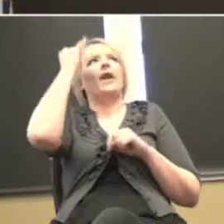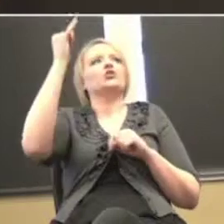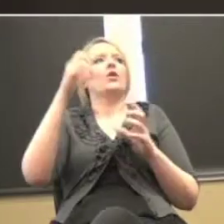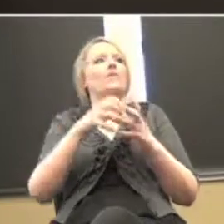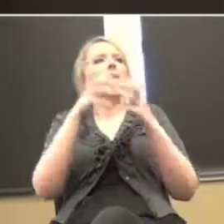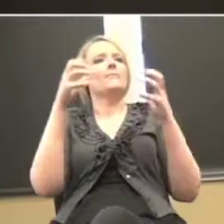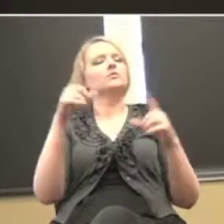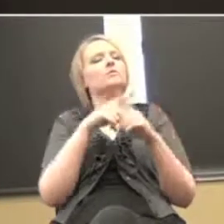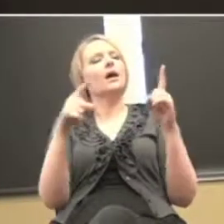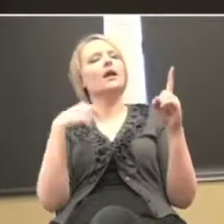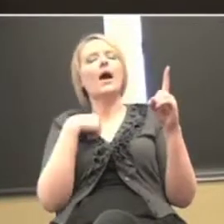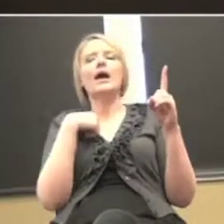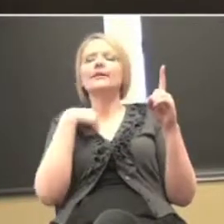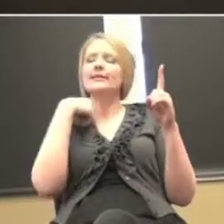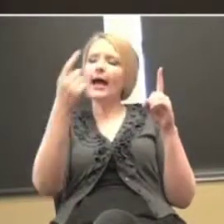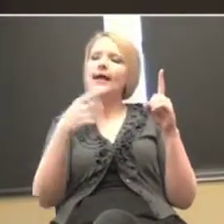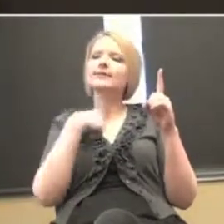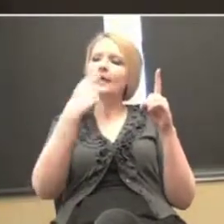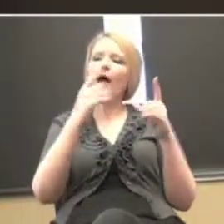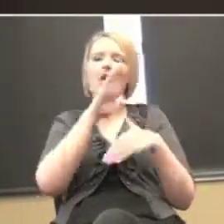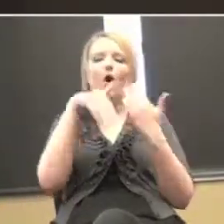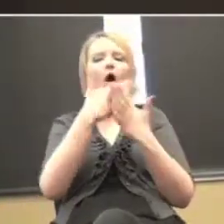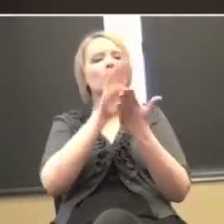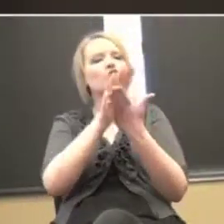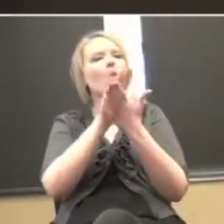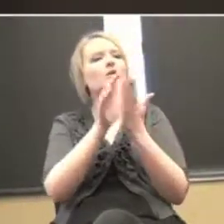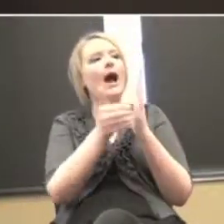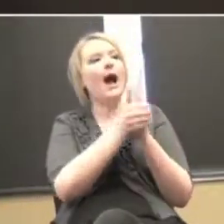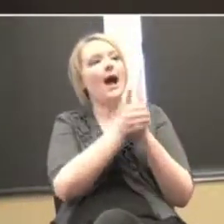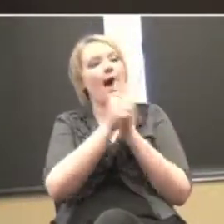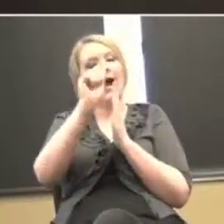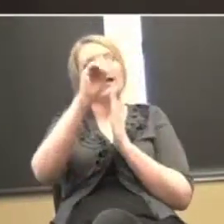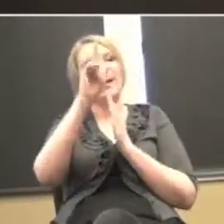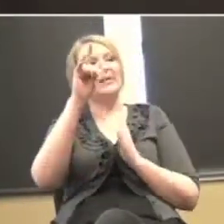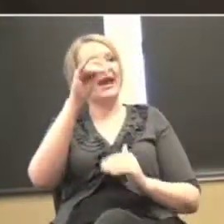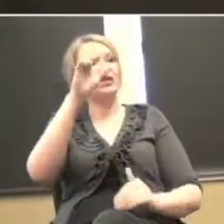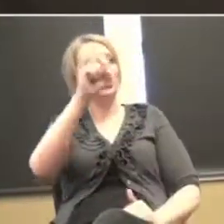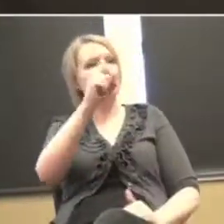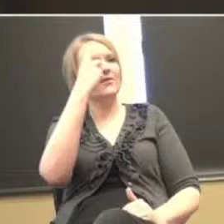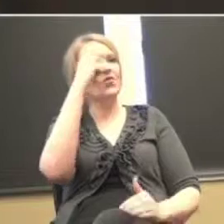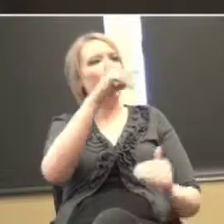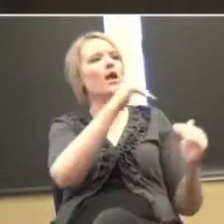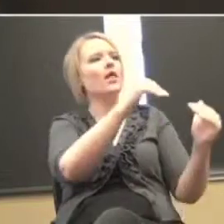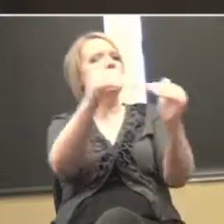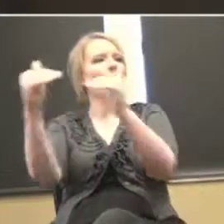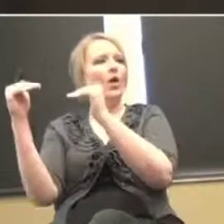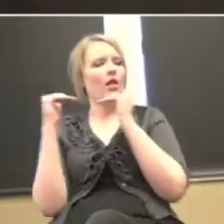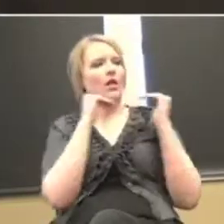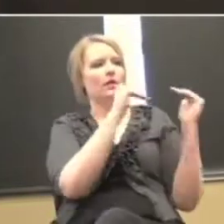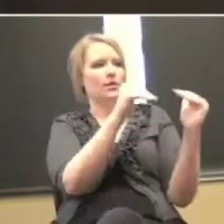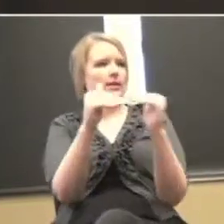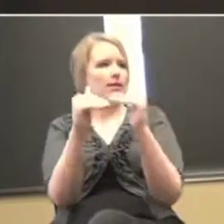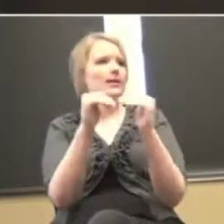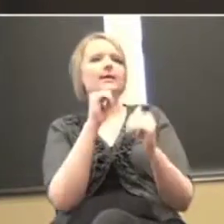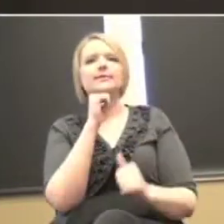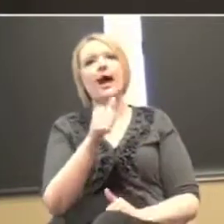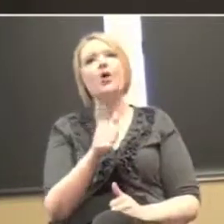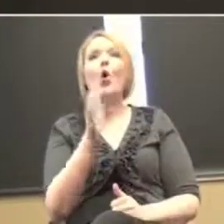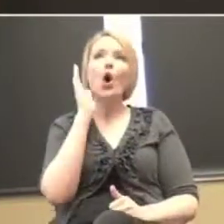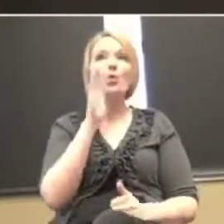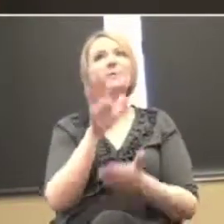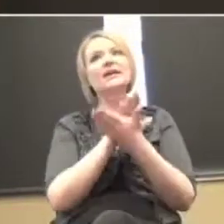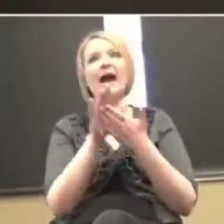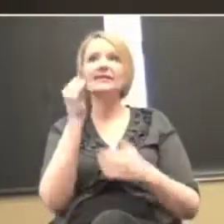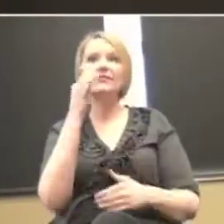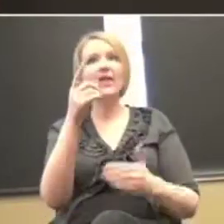of things that I'm telling every school is accommodations are to give an even playing field, not wouldn't it be nice if the kid had this. And we